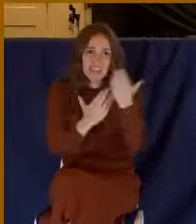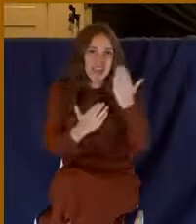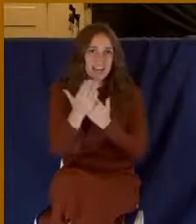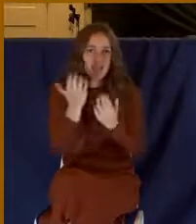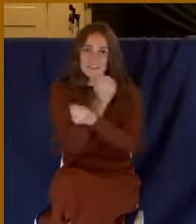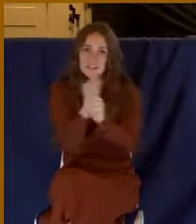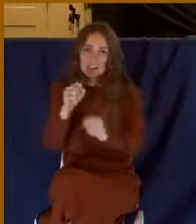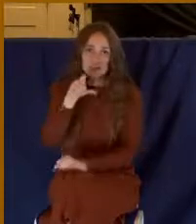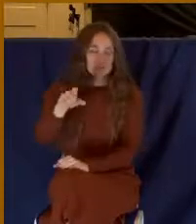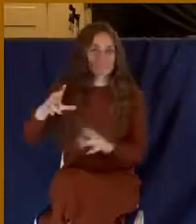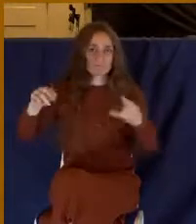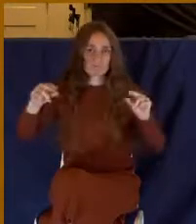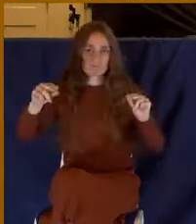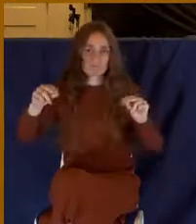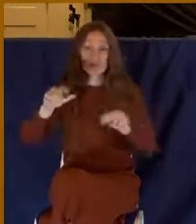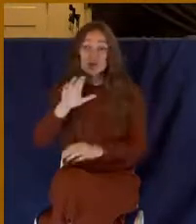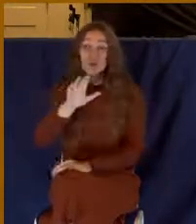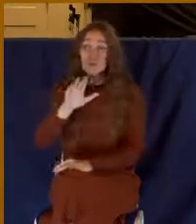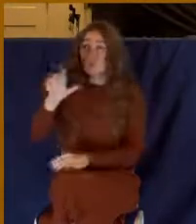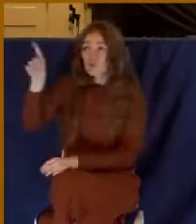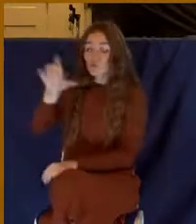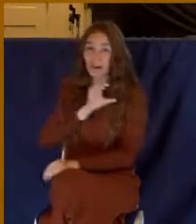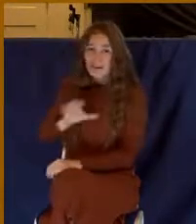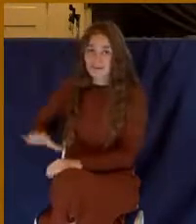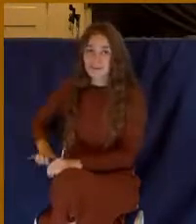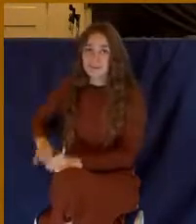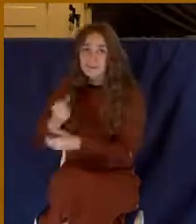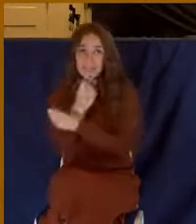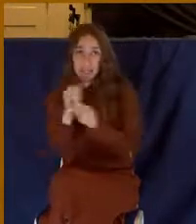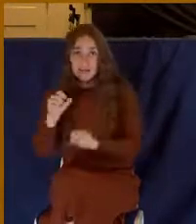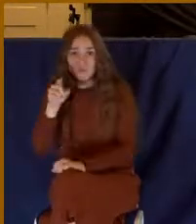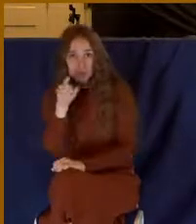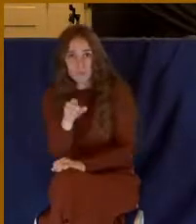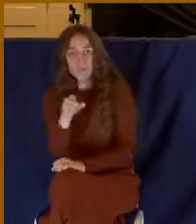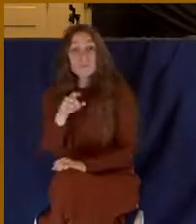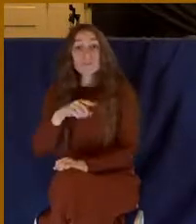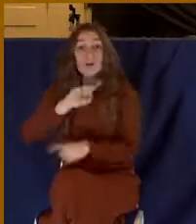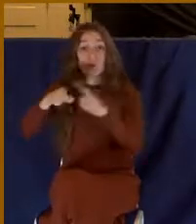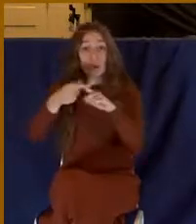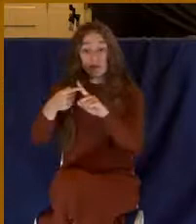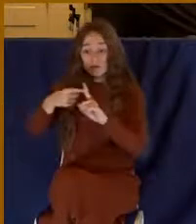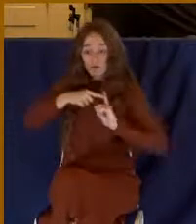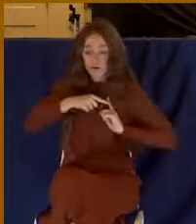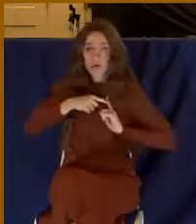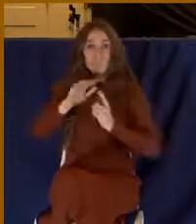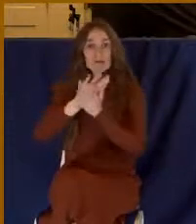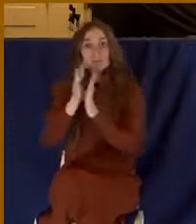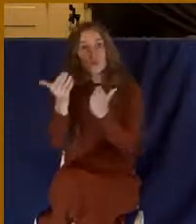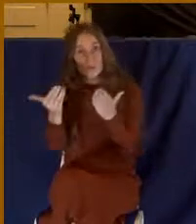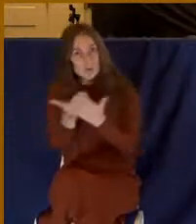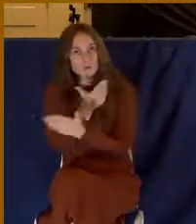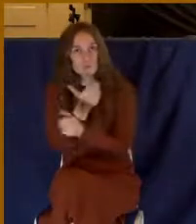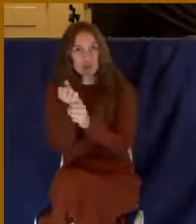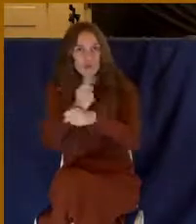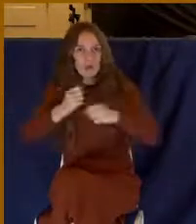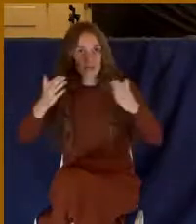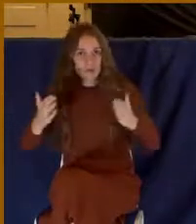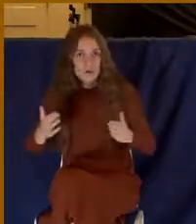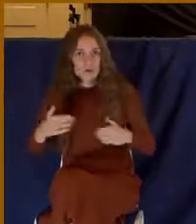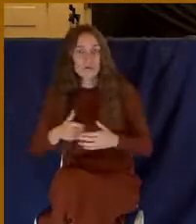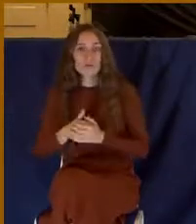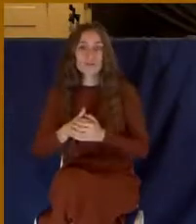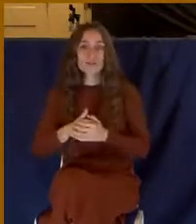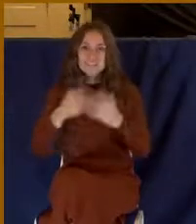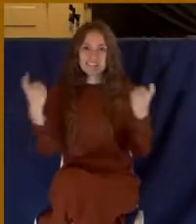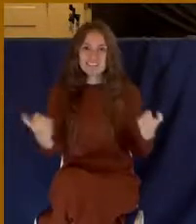old nature was cut away. You became a new creature. You received a new nature. And the sin nature no